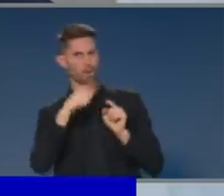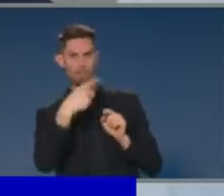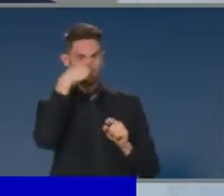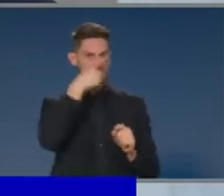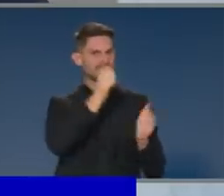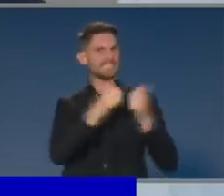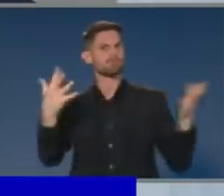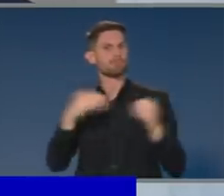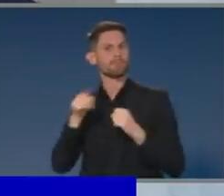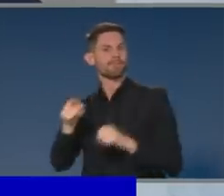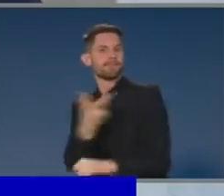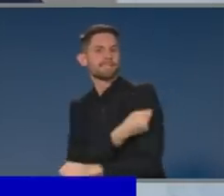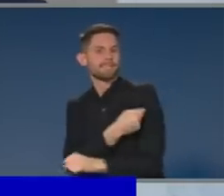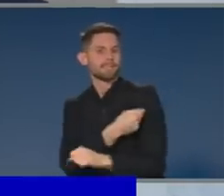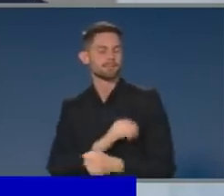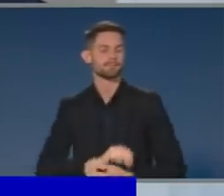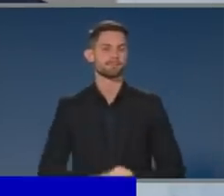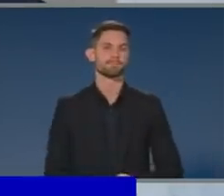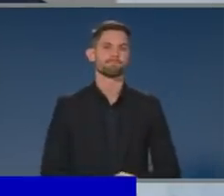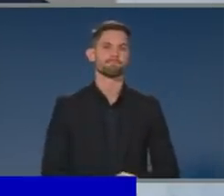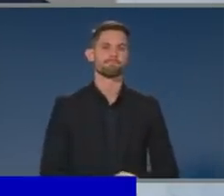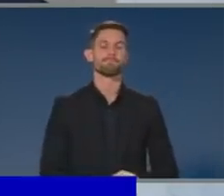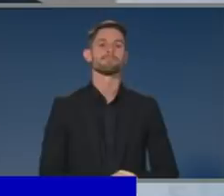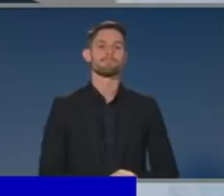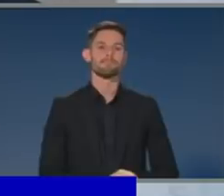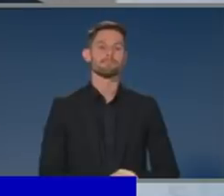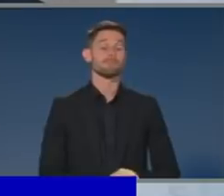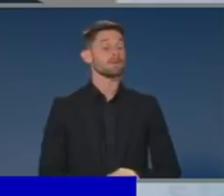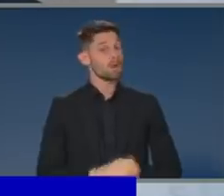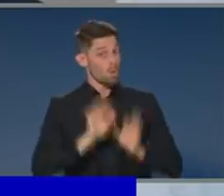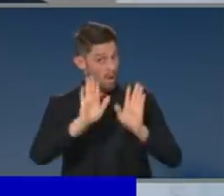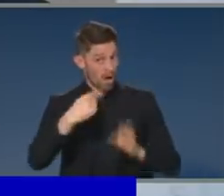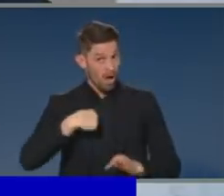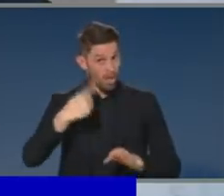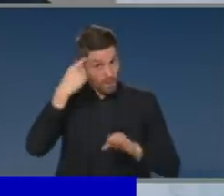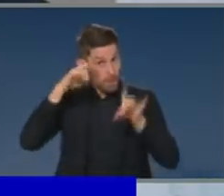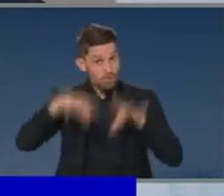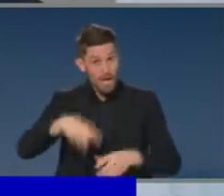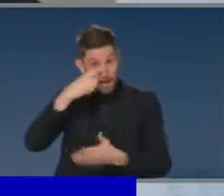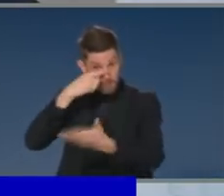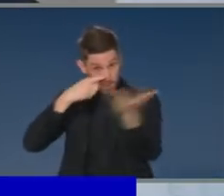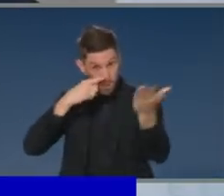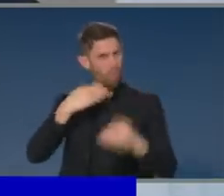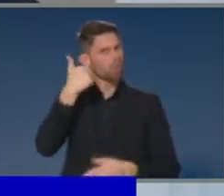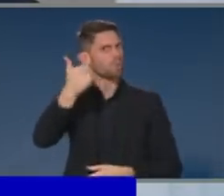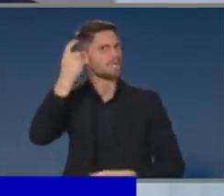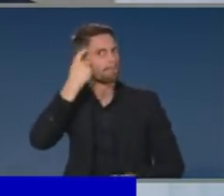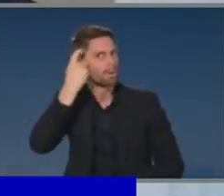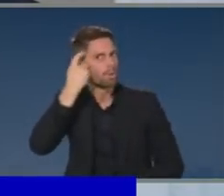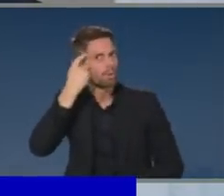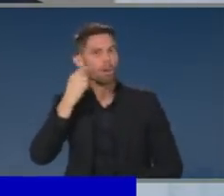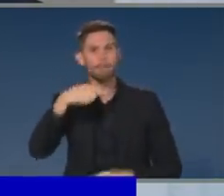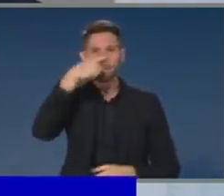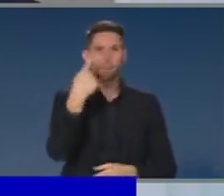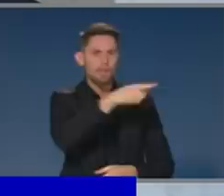of all, think Australians are very sensible. And I think they tend to discount those sorts of conspiracy